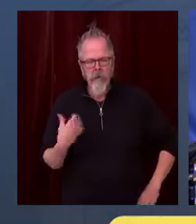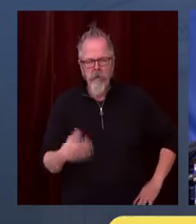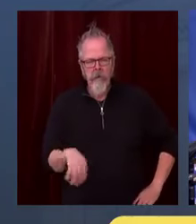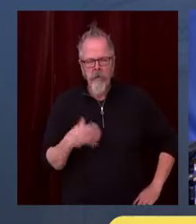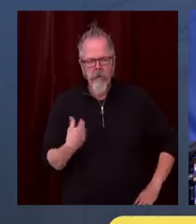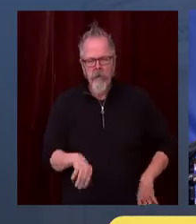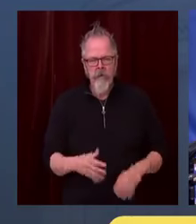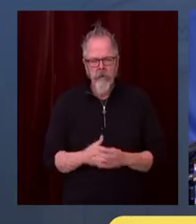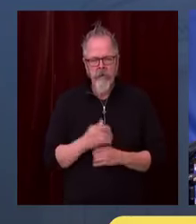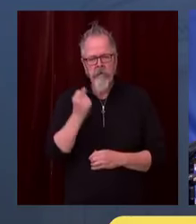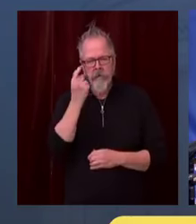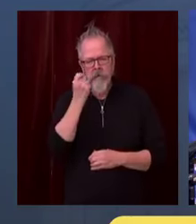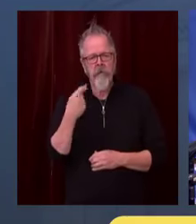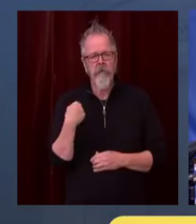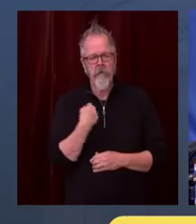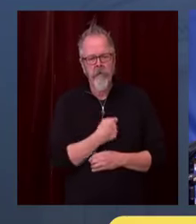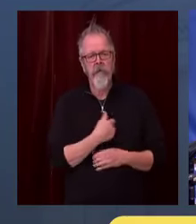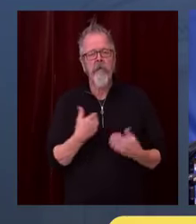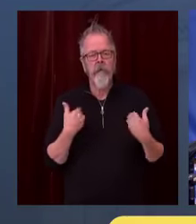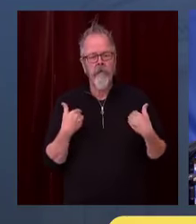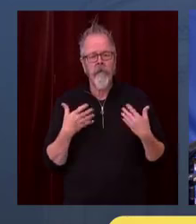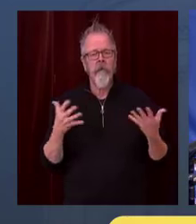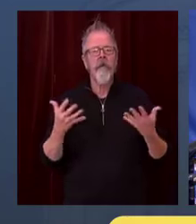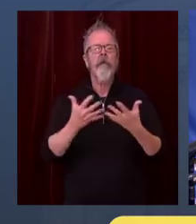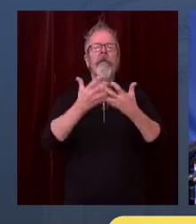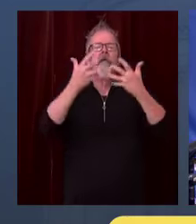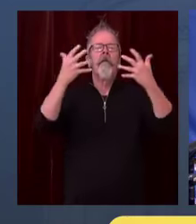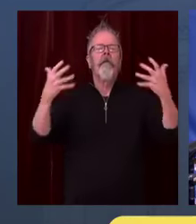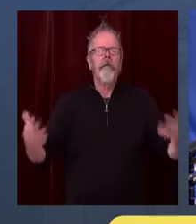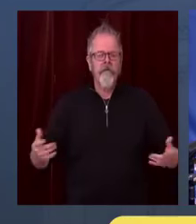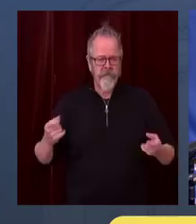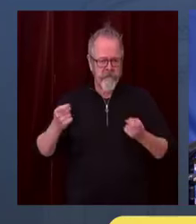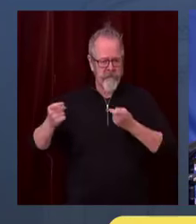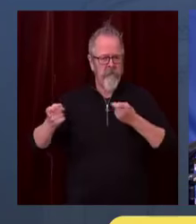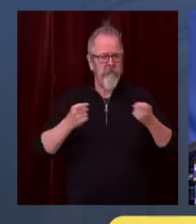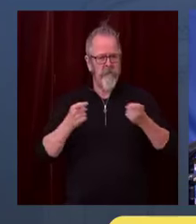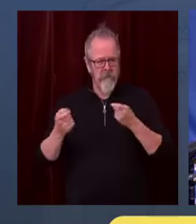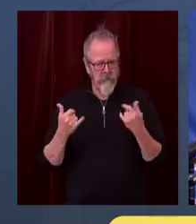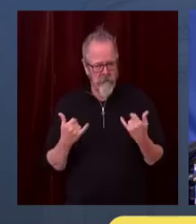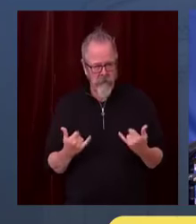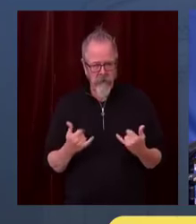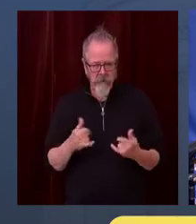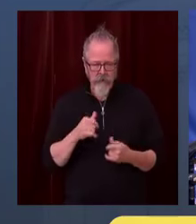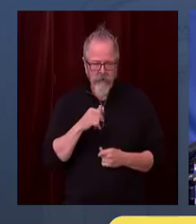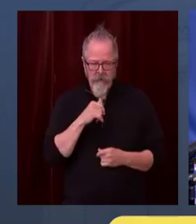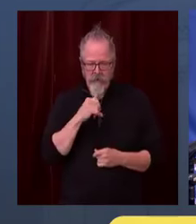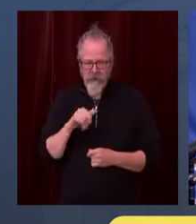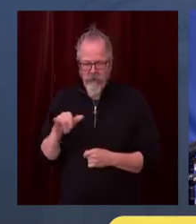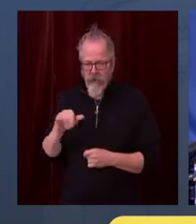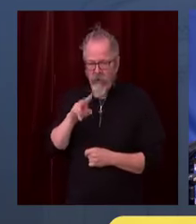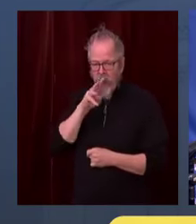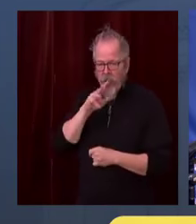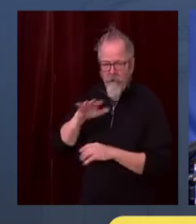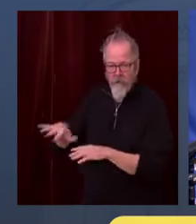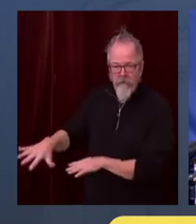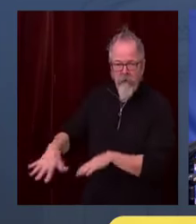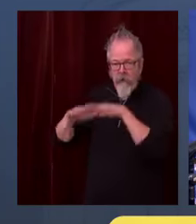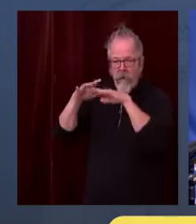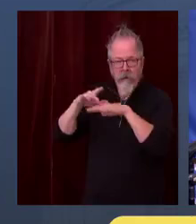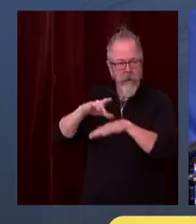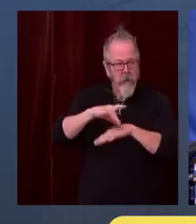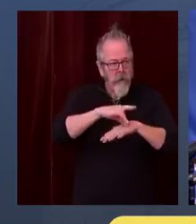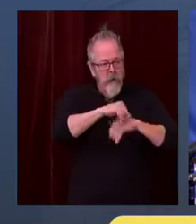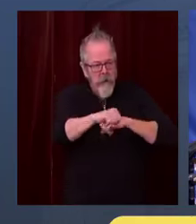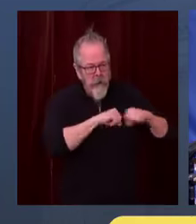We decide whether we're going to get the COVID to some degree or whether we're going to give it to someone else. Because we have the